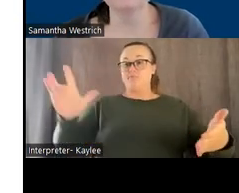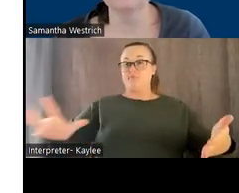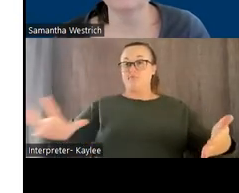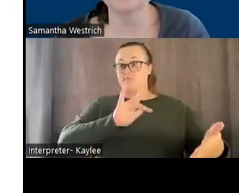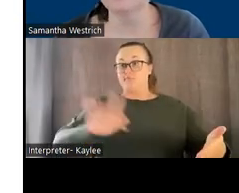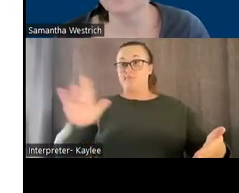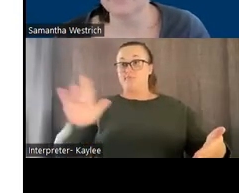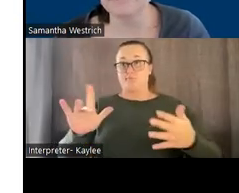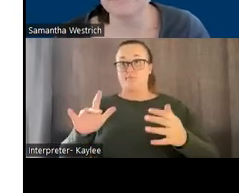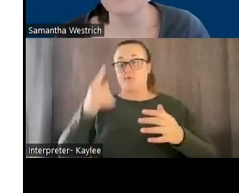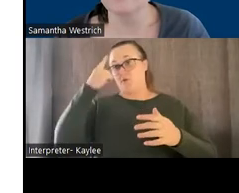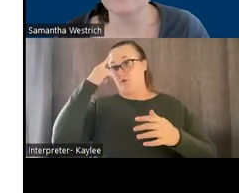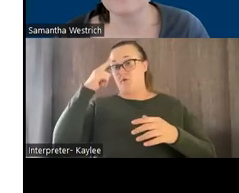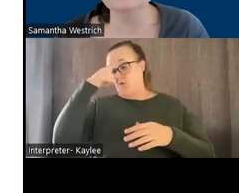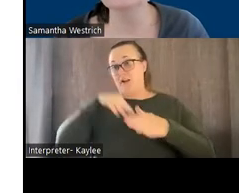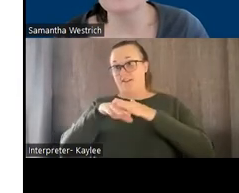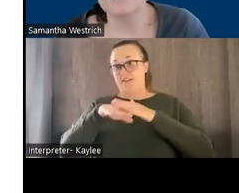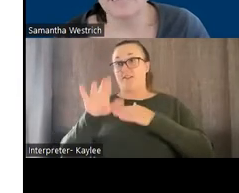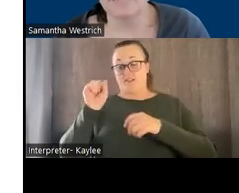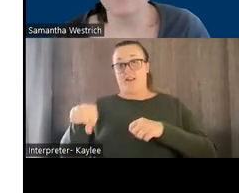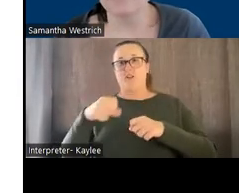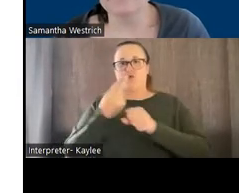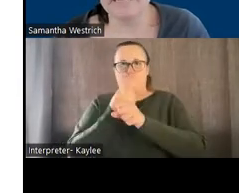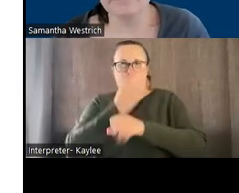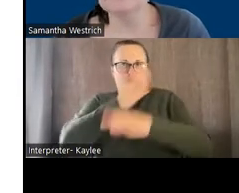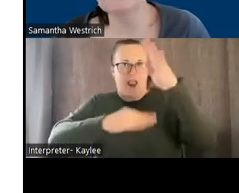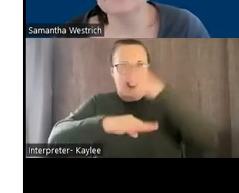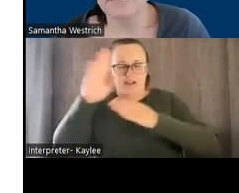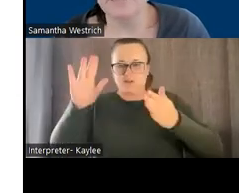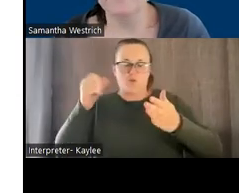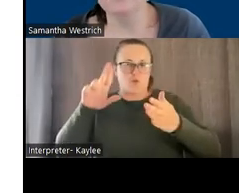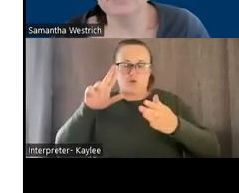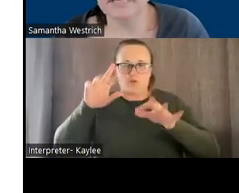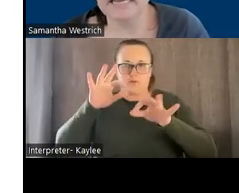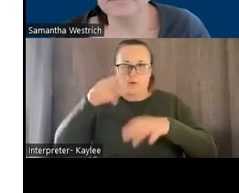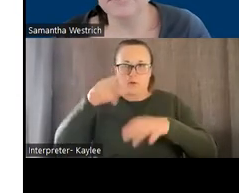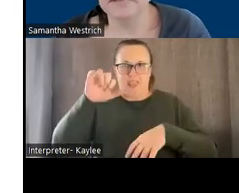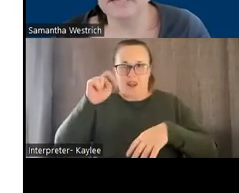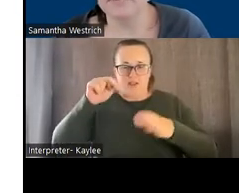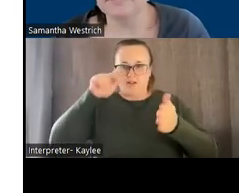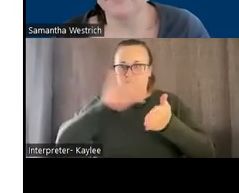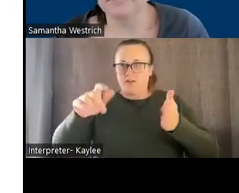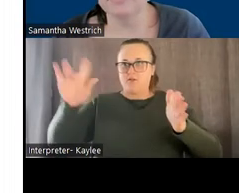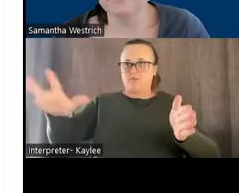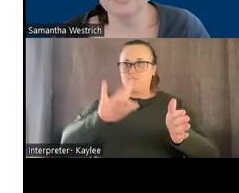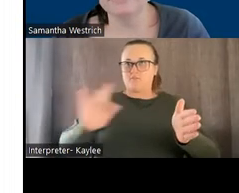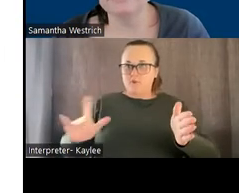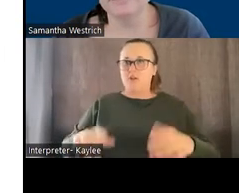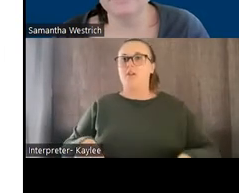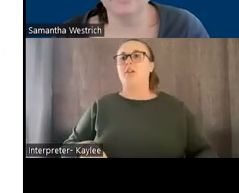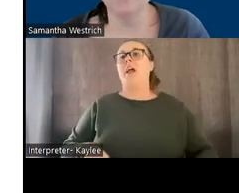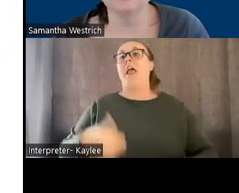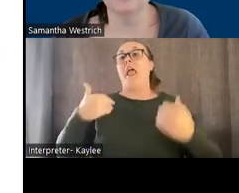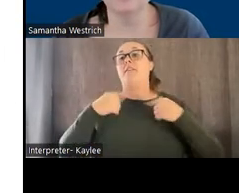finger to poke the screen or their hand or a stylist switch scanning. So they can use different switches.